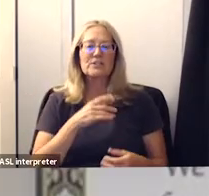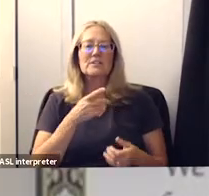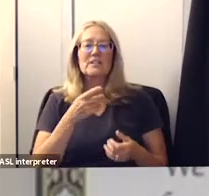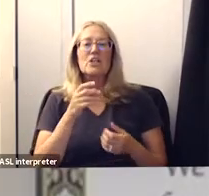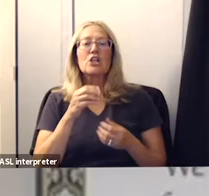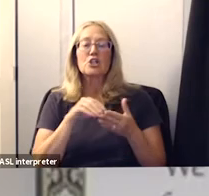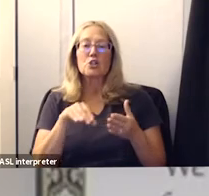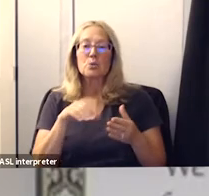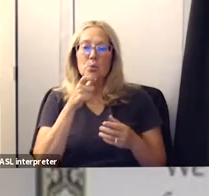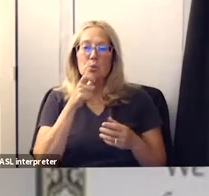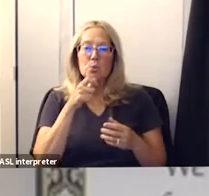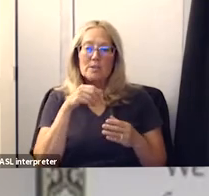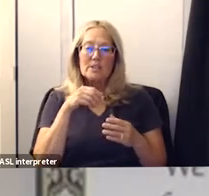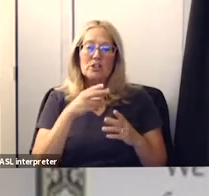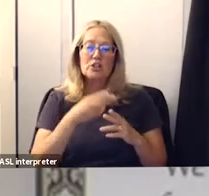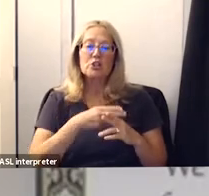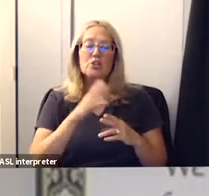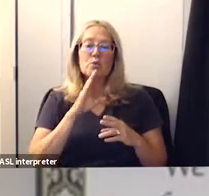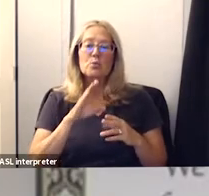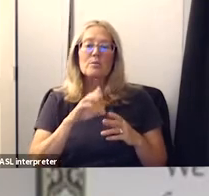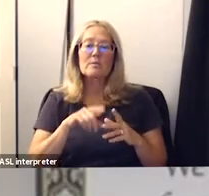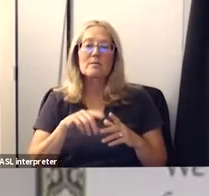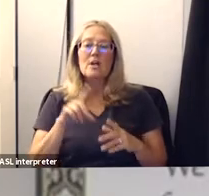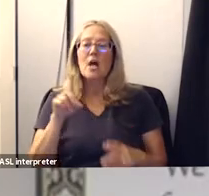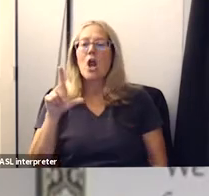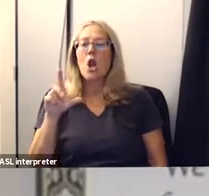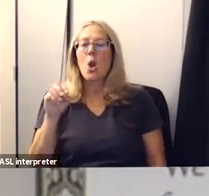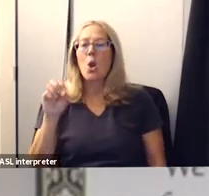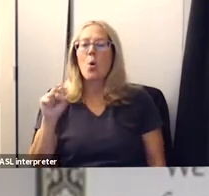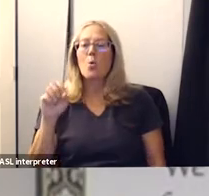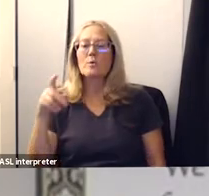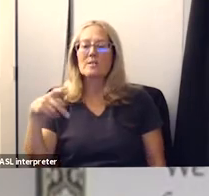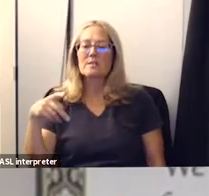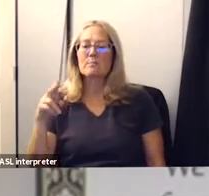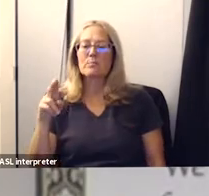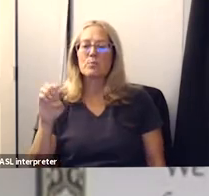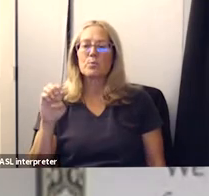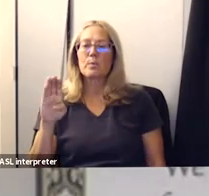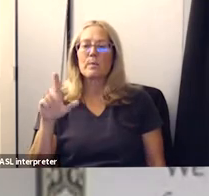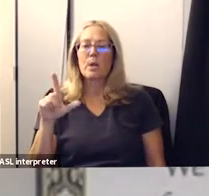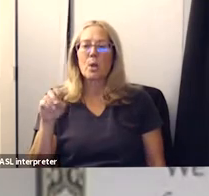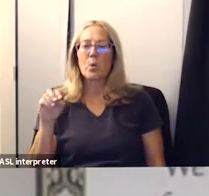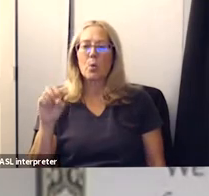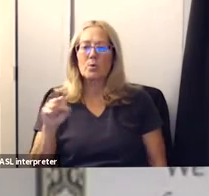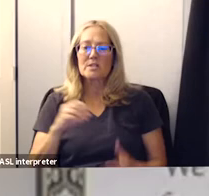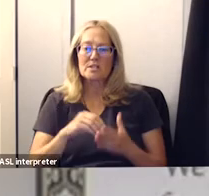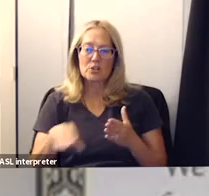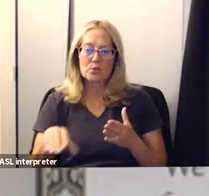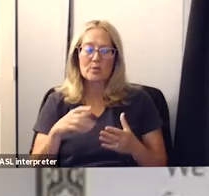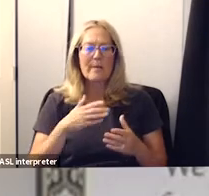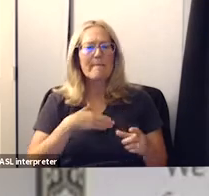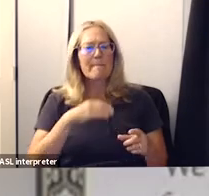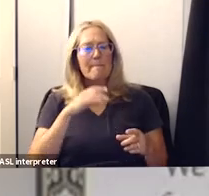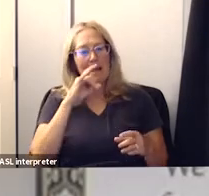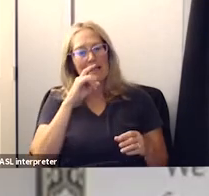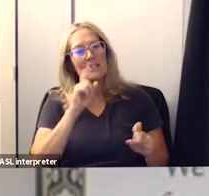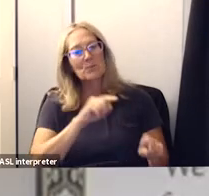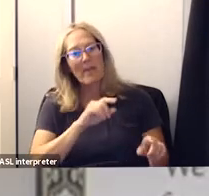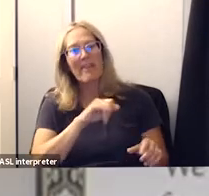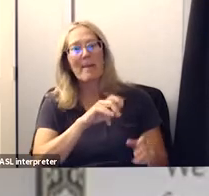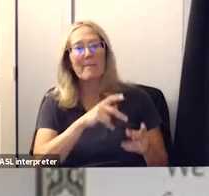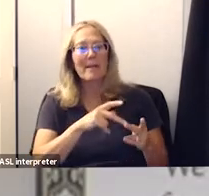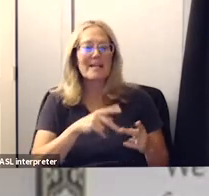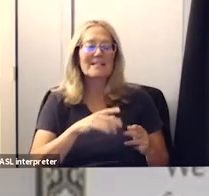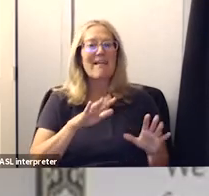with who's an incoming uh dos pueblo student and i told don't worry it's gonna be good you know my kids went there this and that and you know